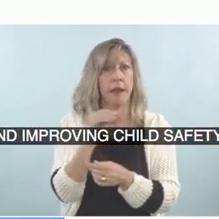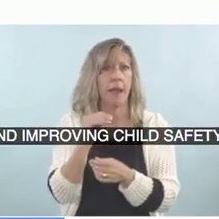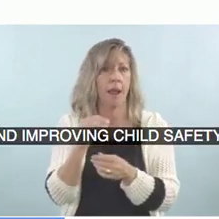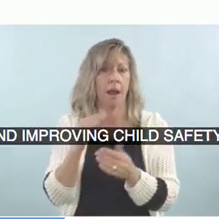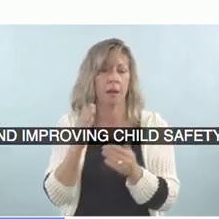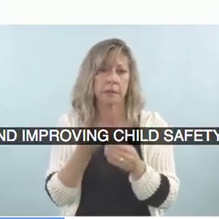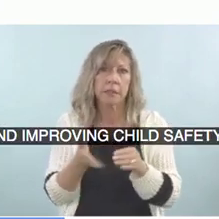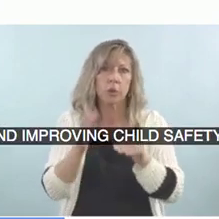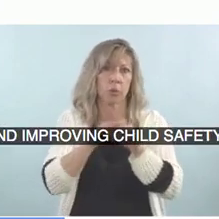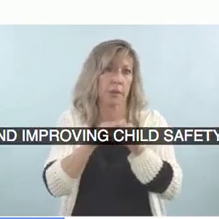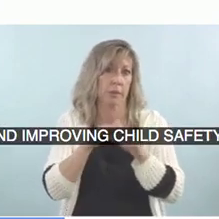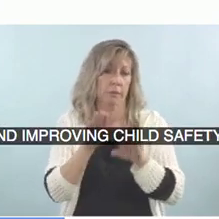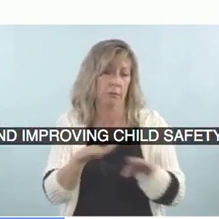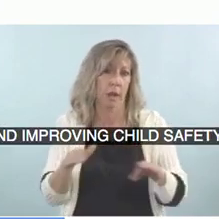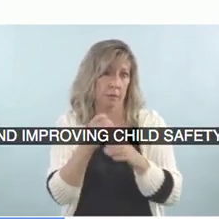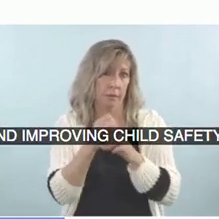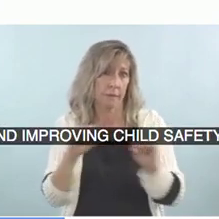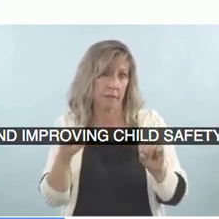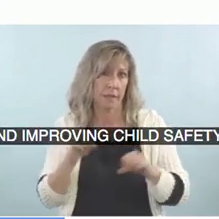Um,